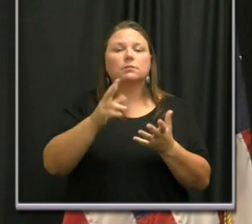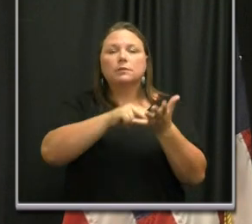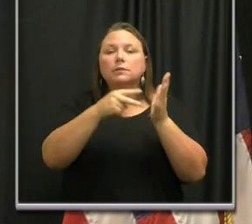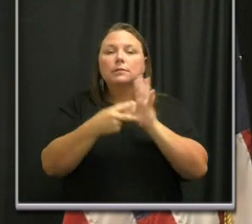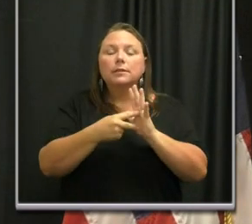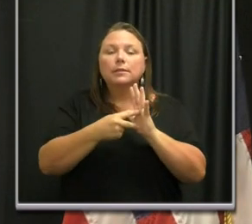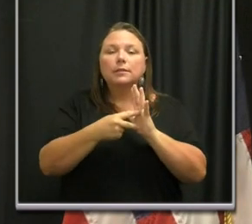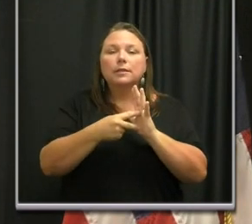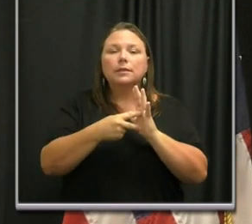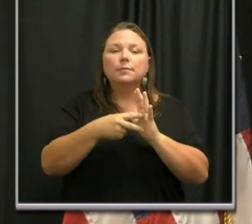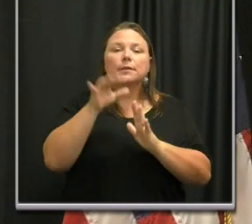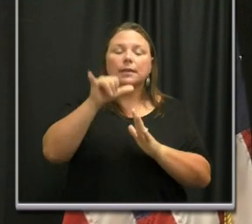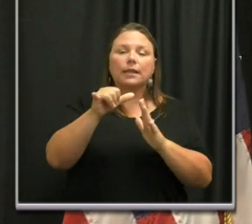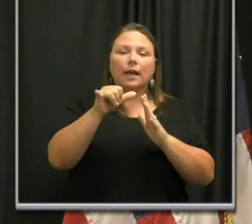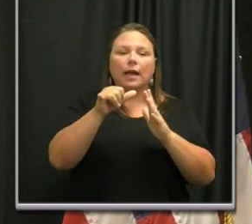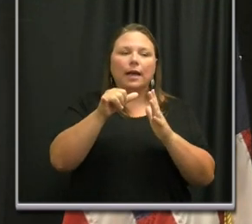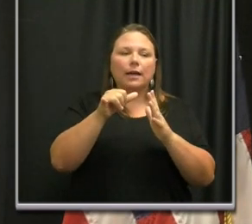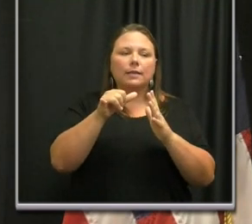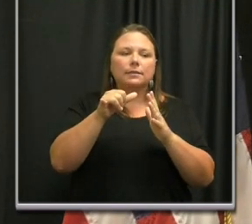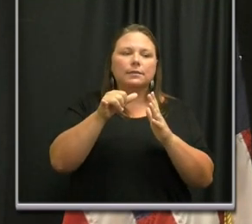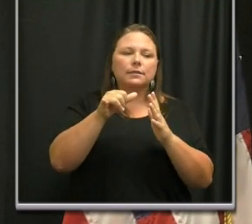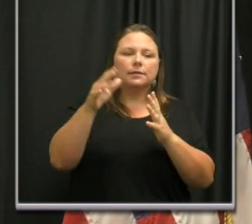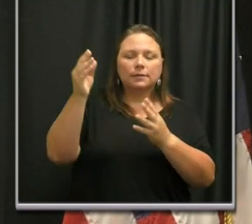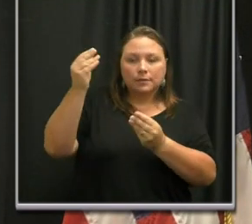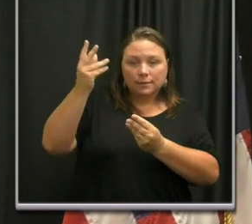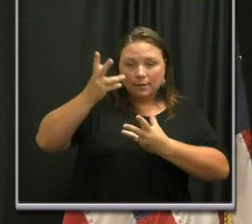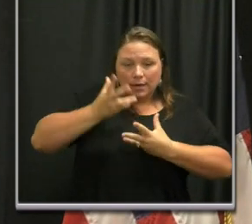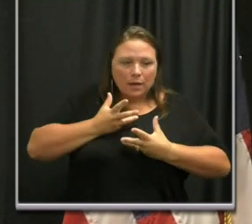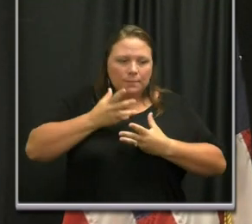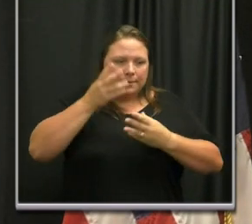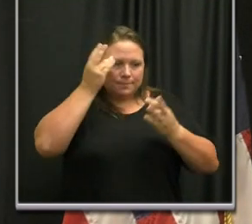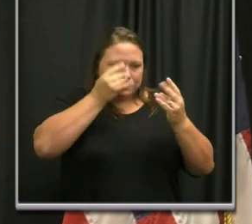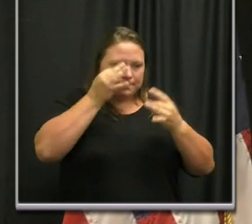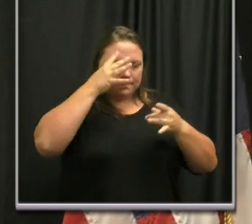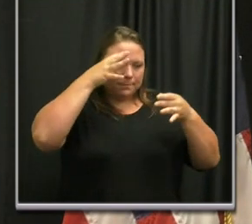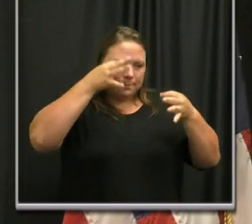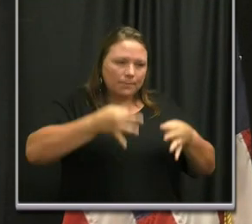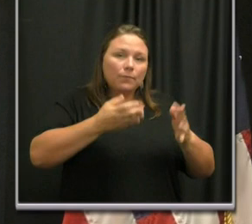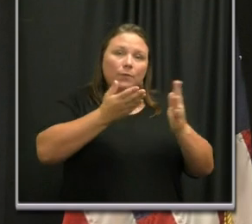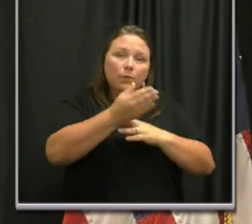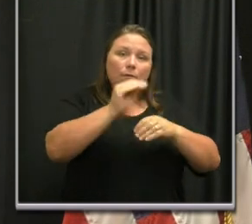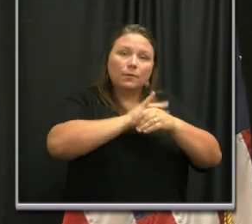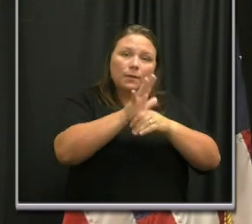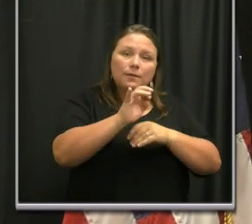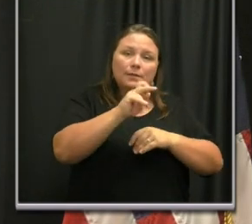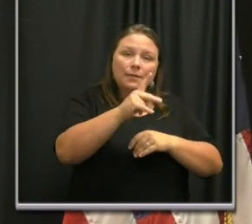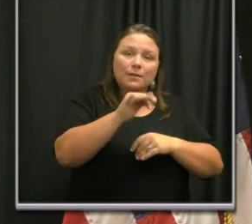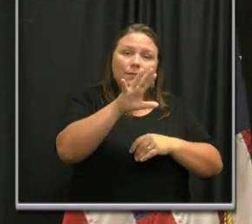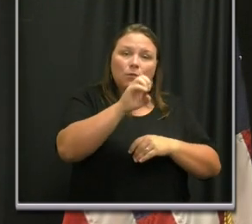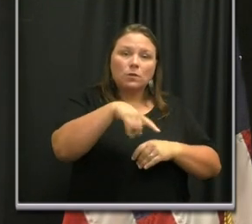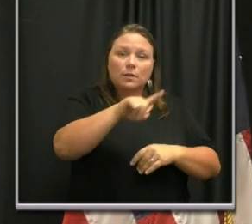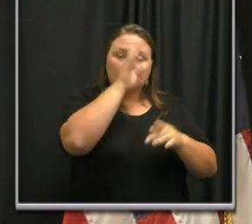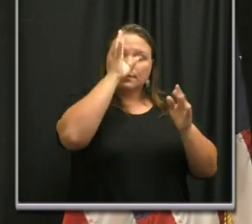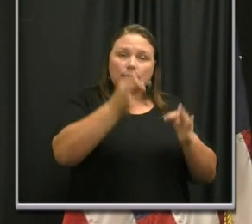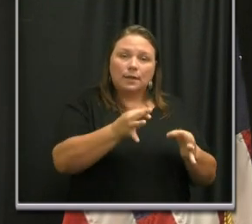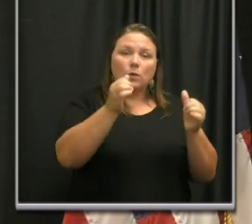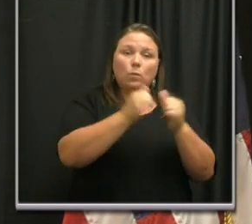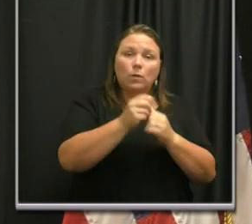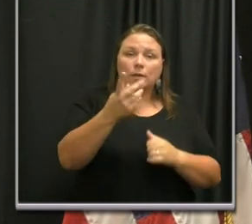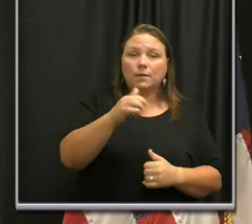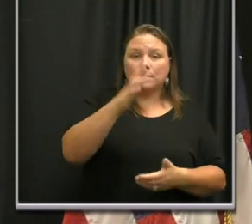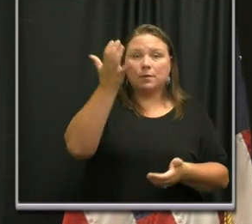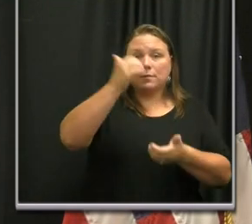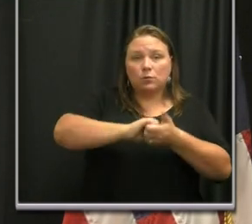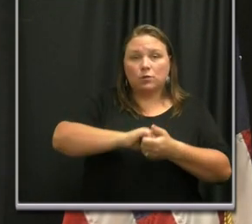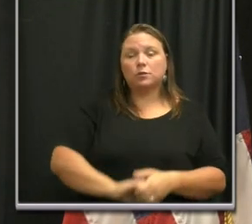those filter in through decisions that the coronavirus task force makes with the mayor's